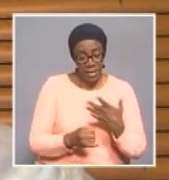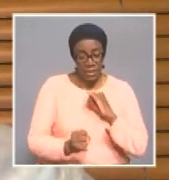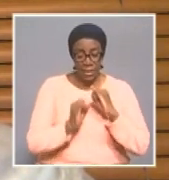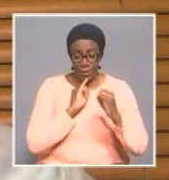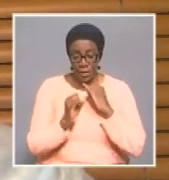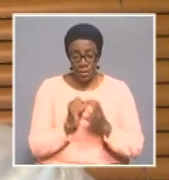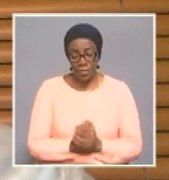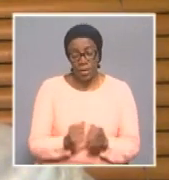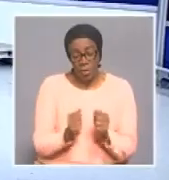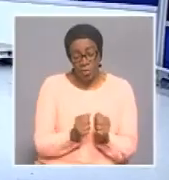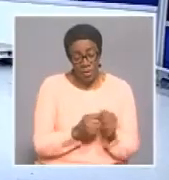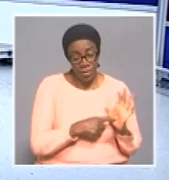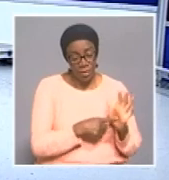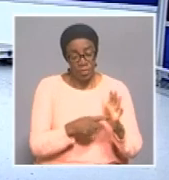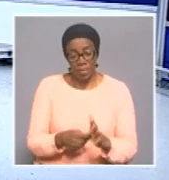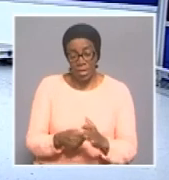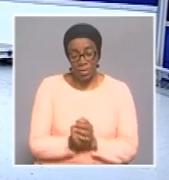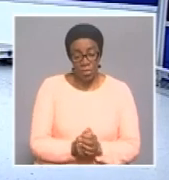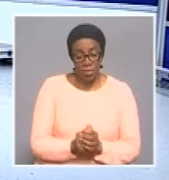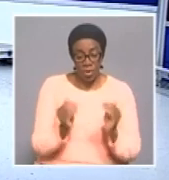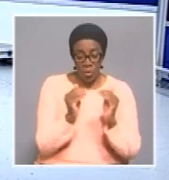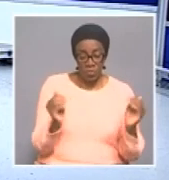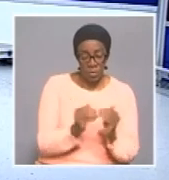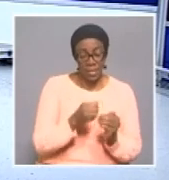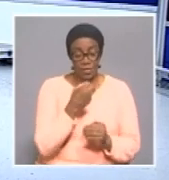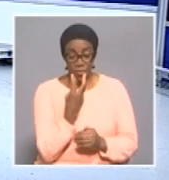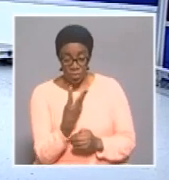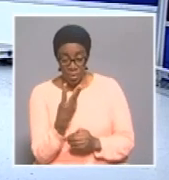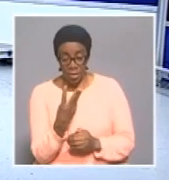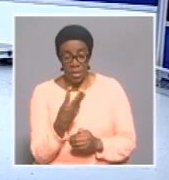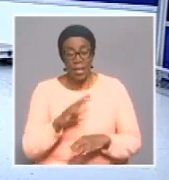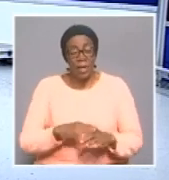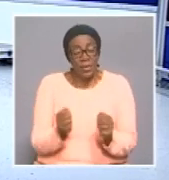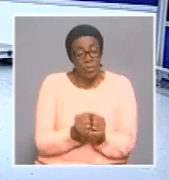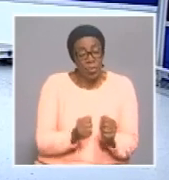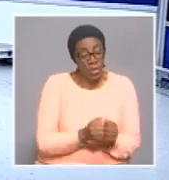introduction of Stage 3, and of course then, once again, with the provision of the curfew,